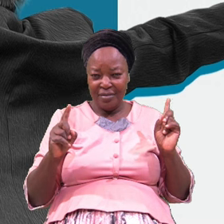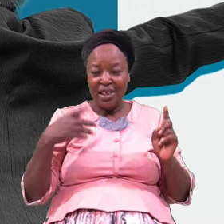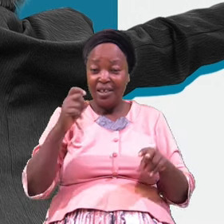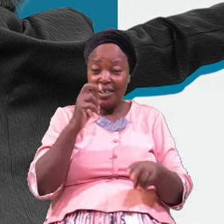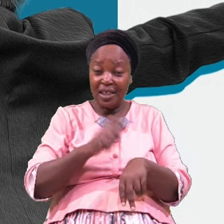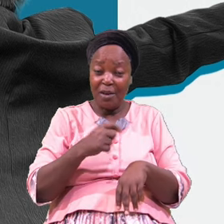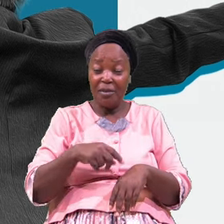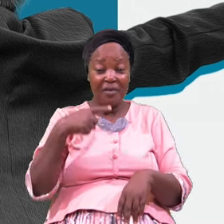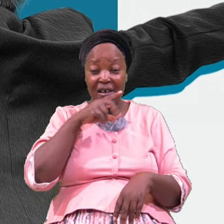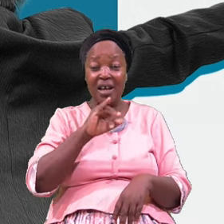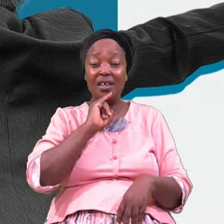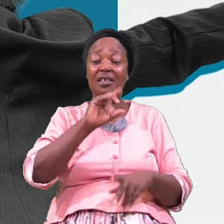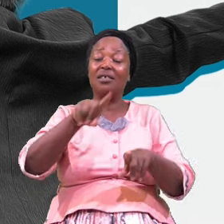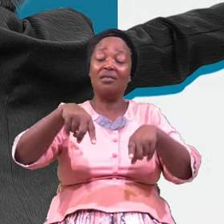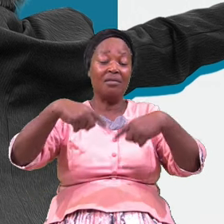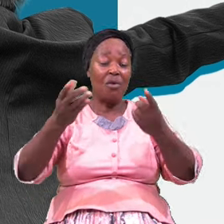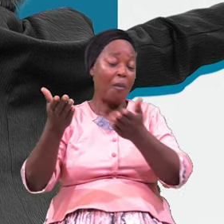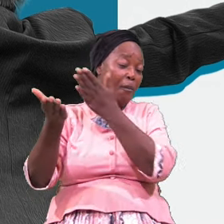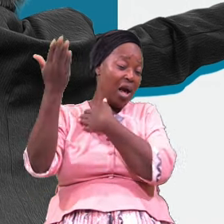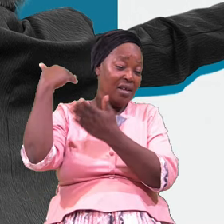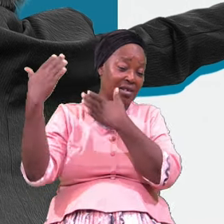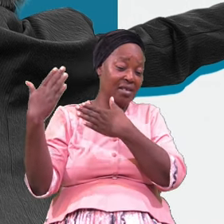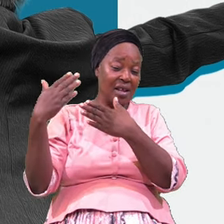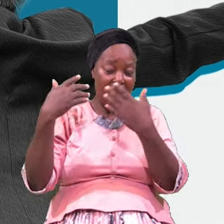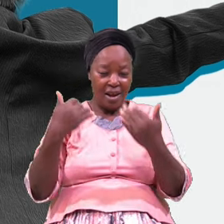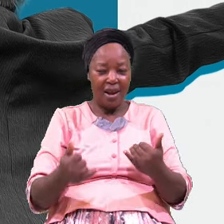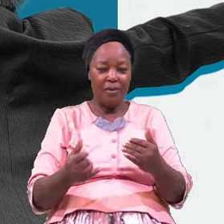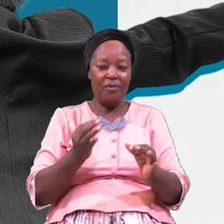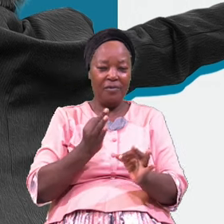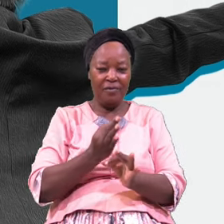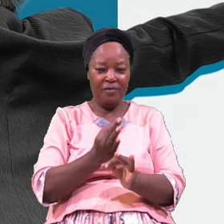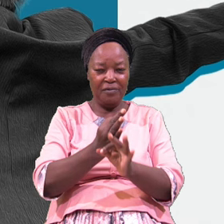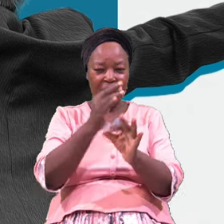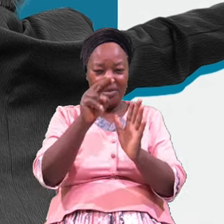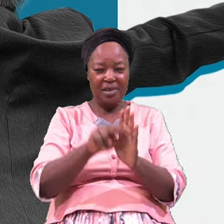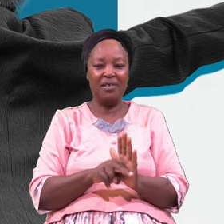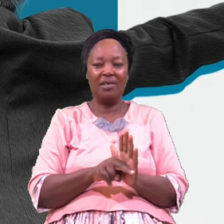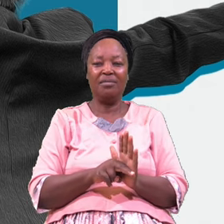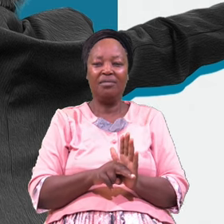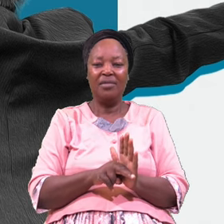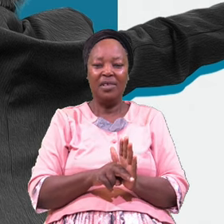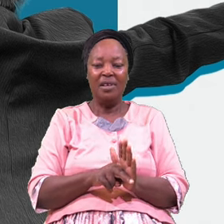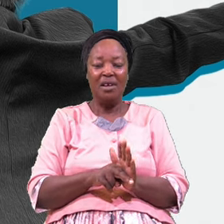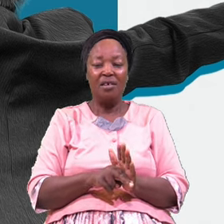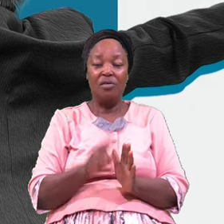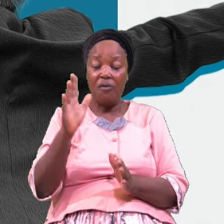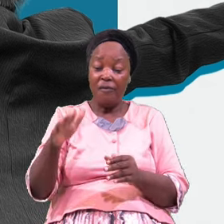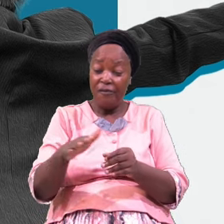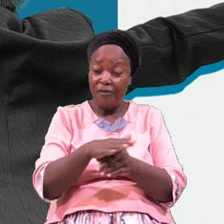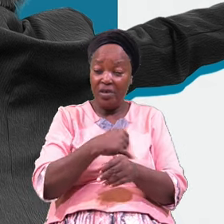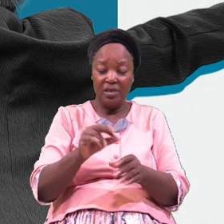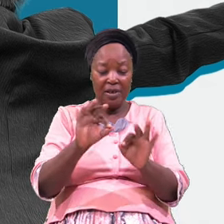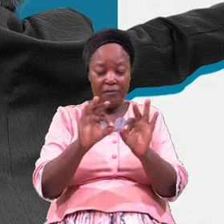Write That Name Down Then Your Address Where Do You Stay